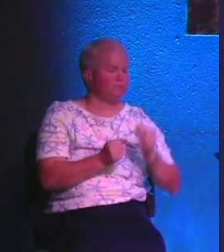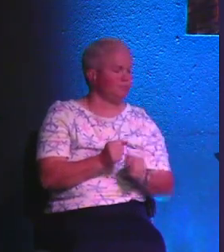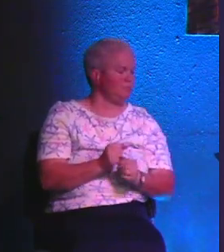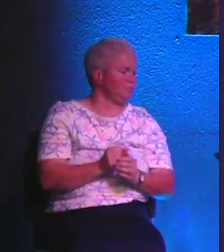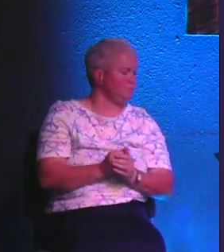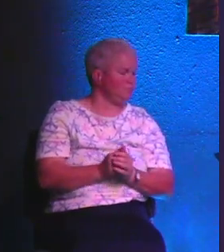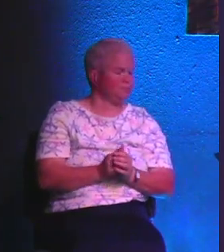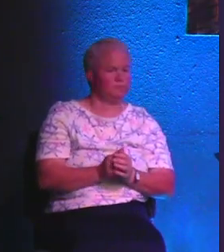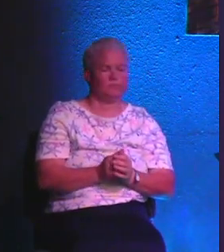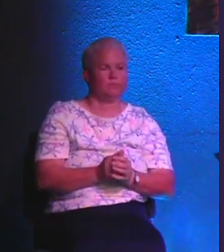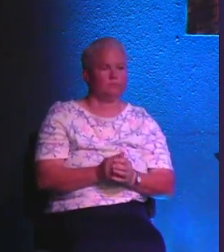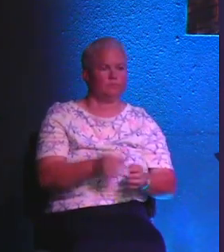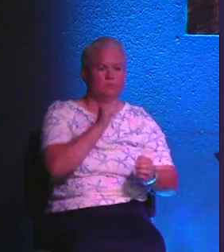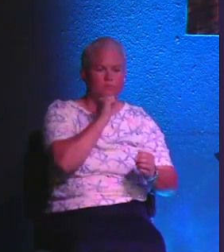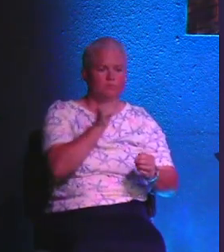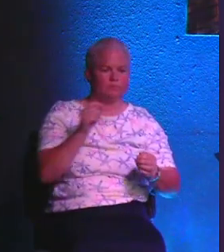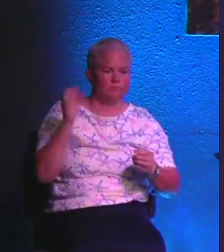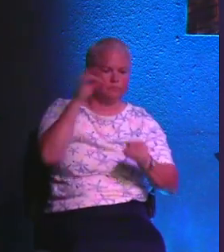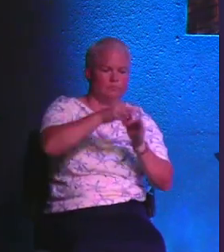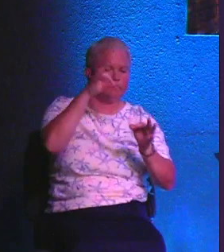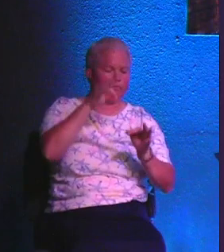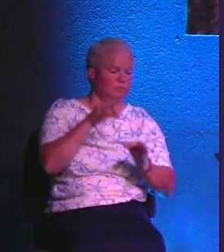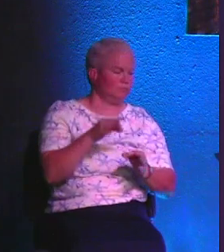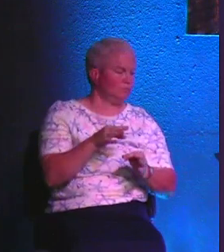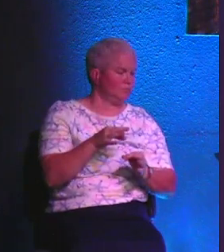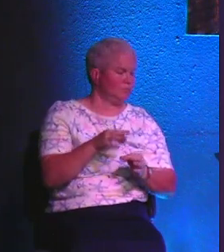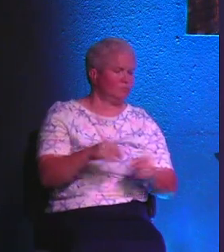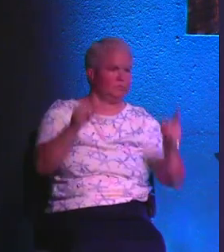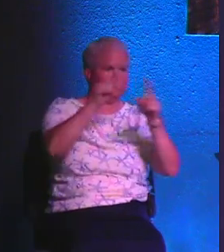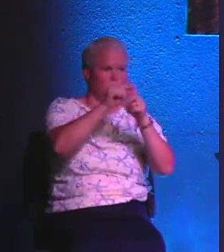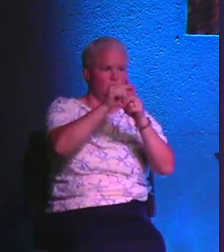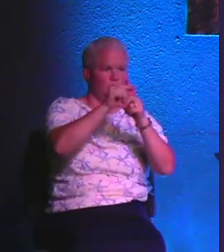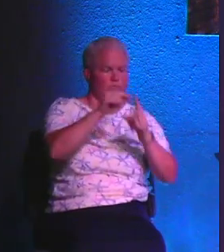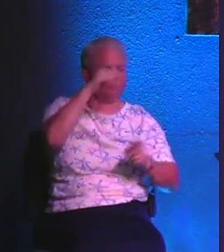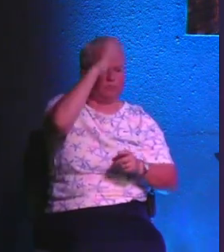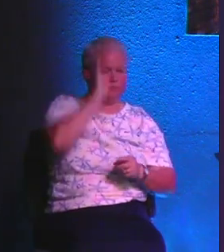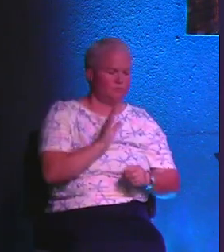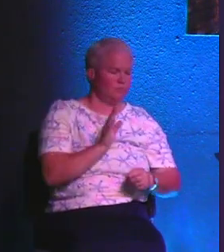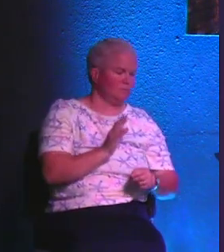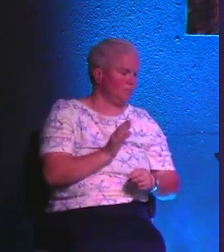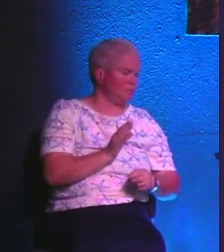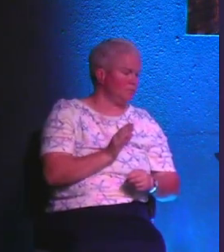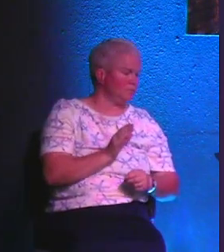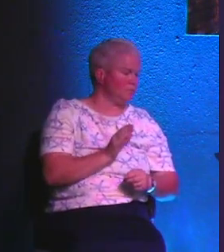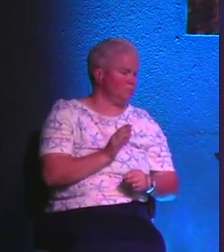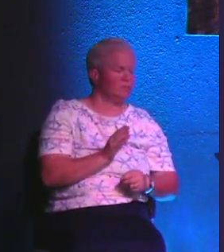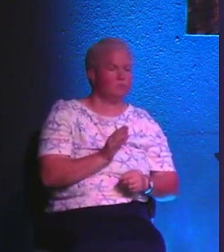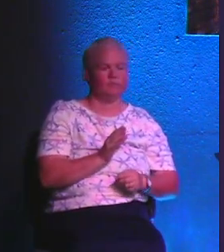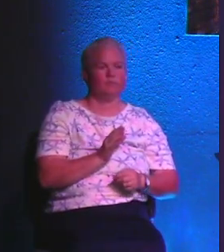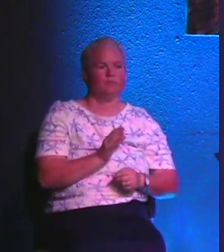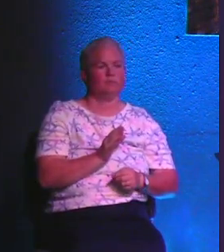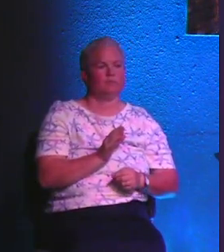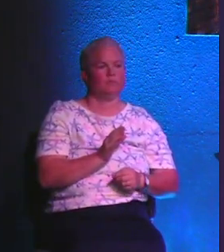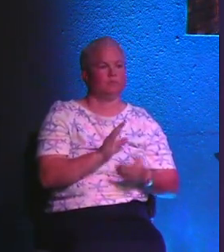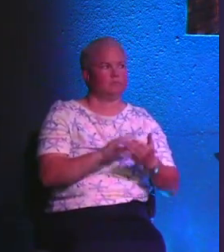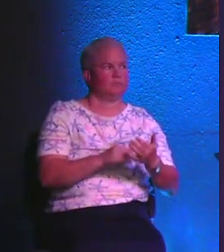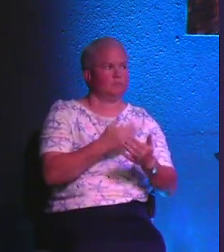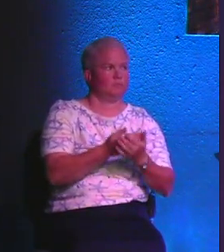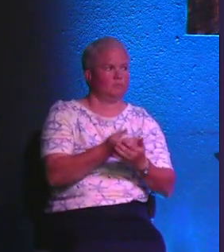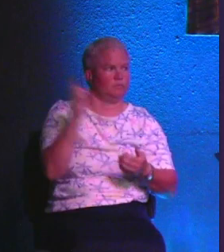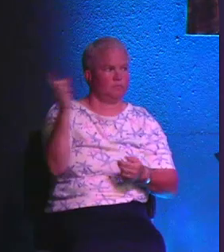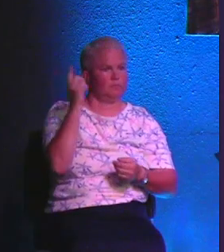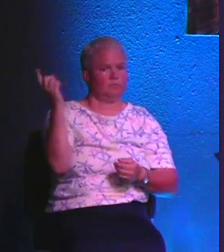strange? Imperfect man puts their context into the perfect word of God. Fascinine. It's crazy. But we're